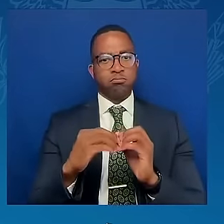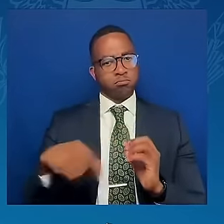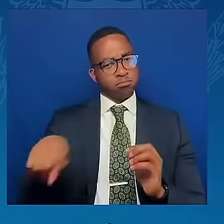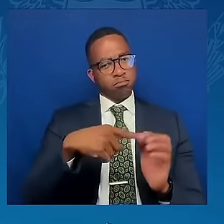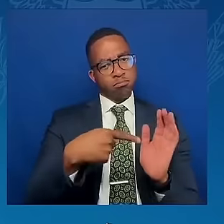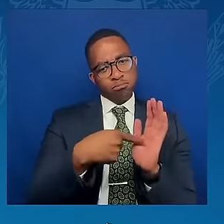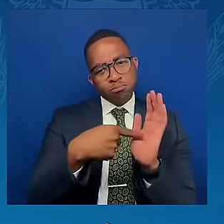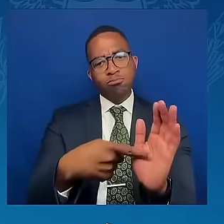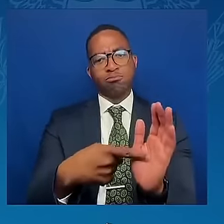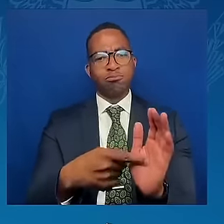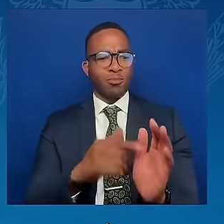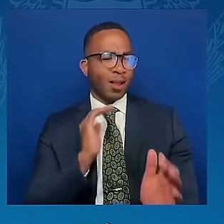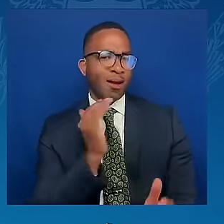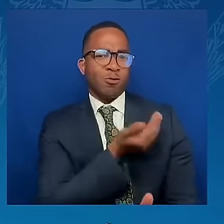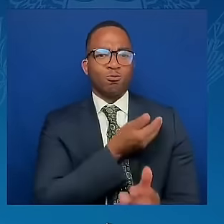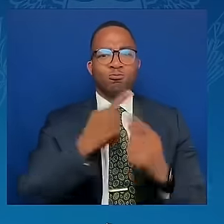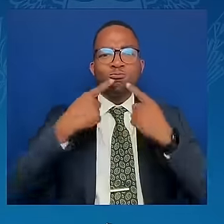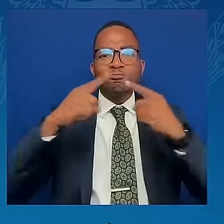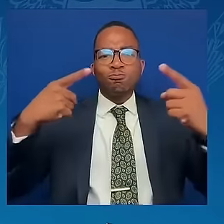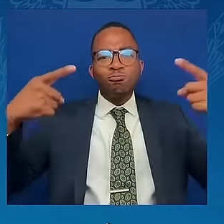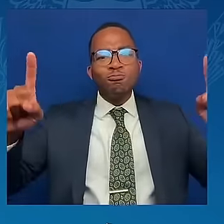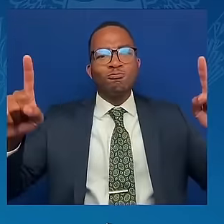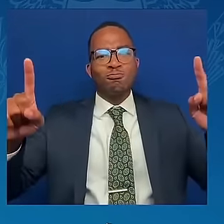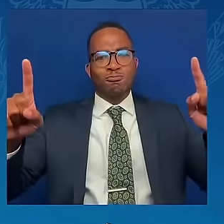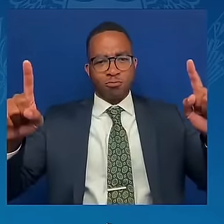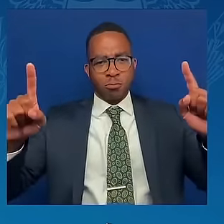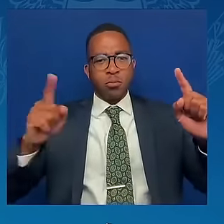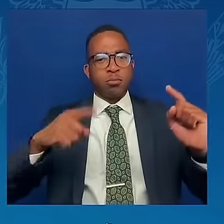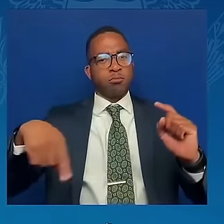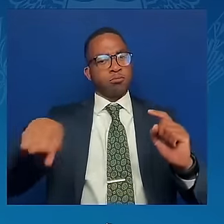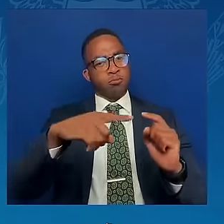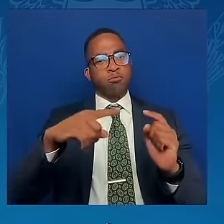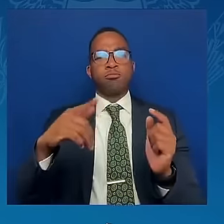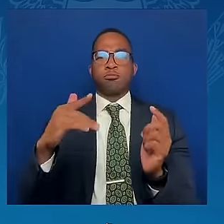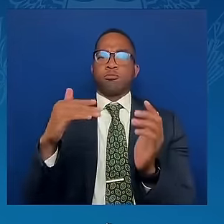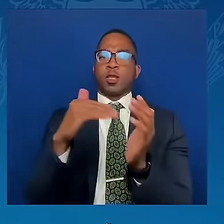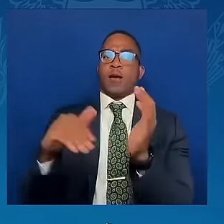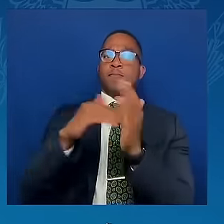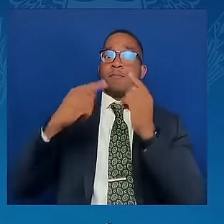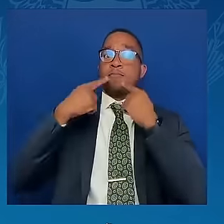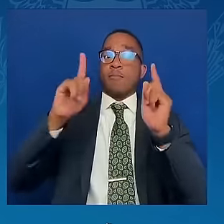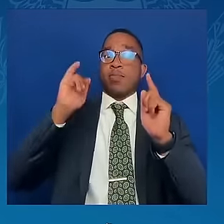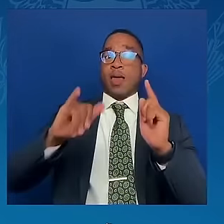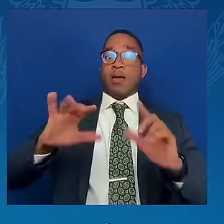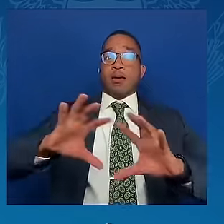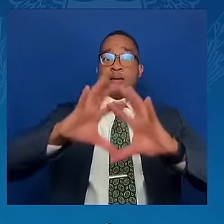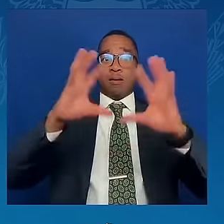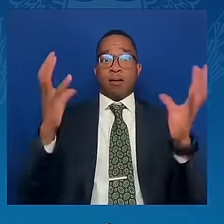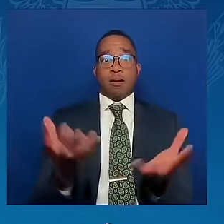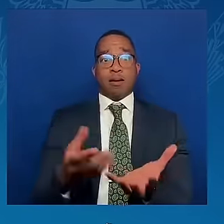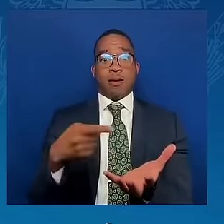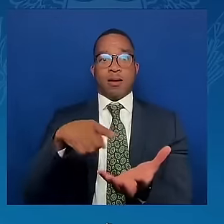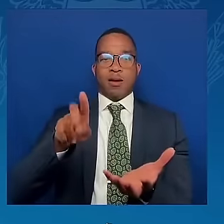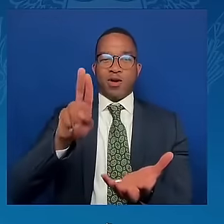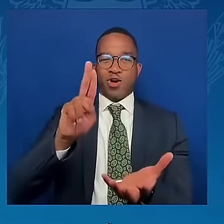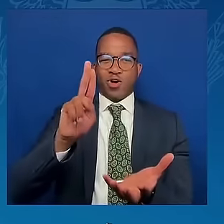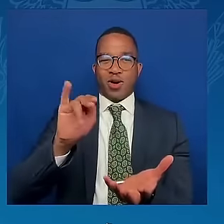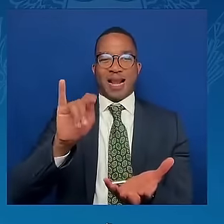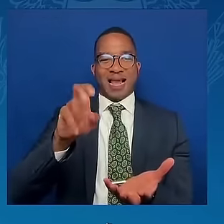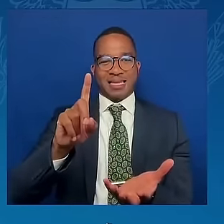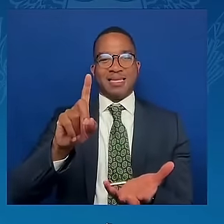success of all those who believe that a united world, united nations are stronger than any aggressor.